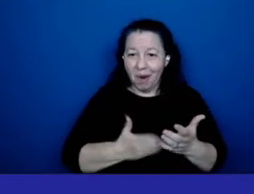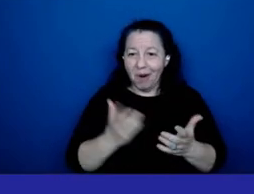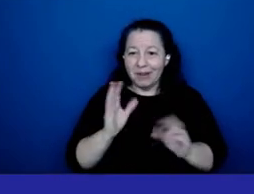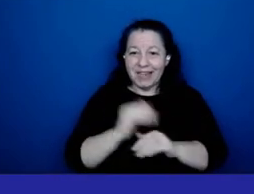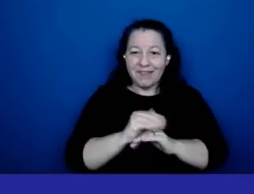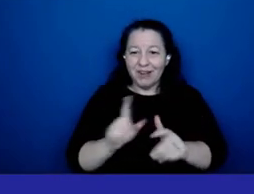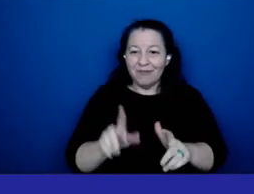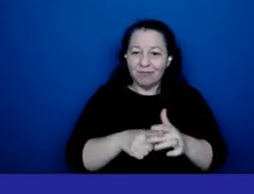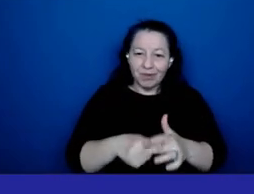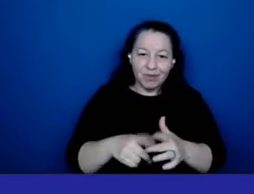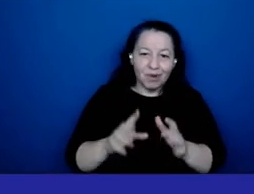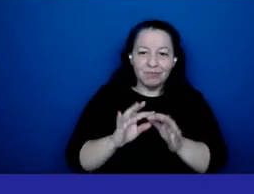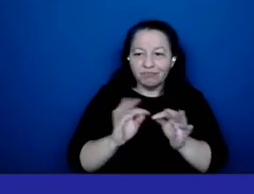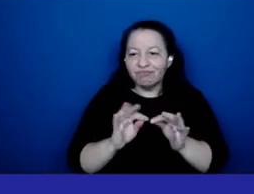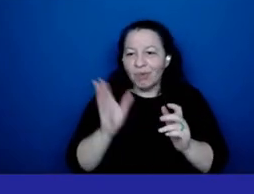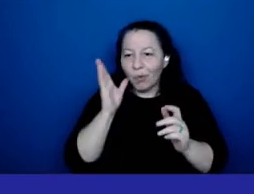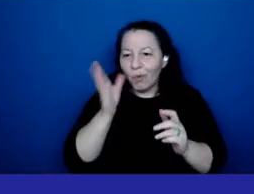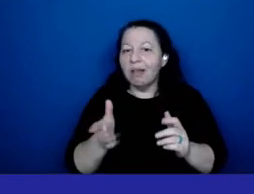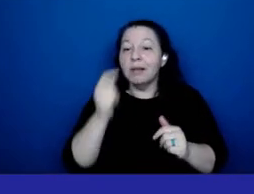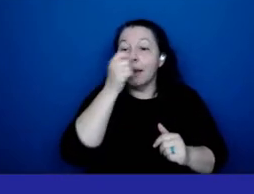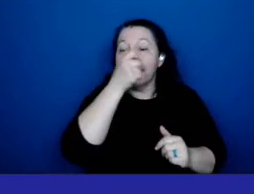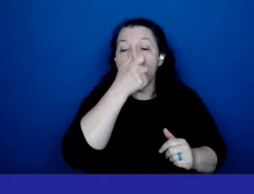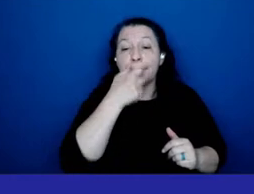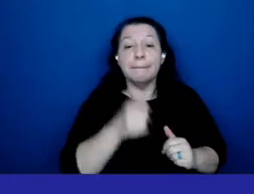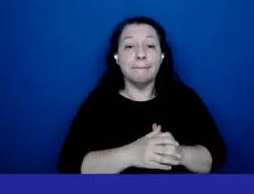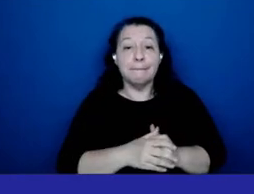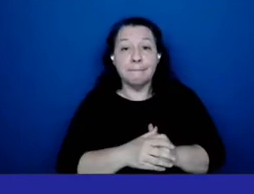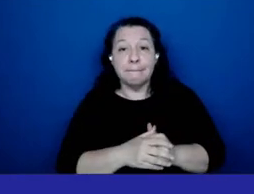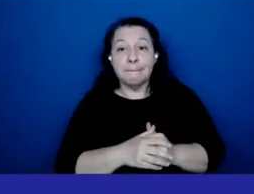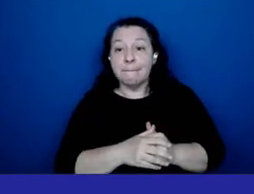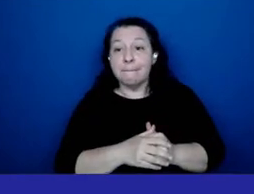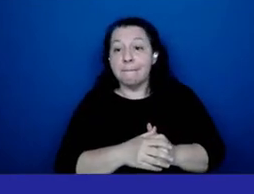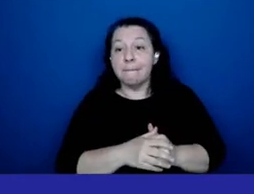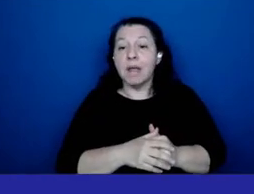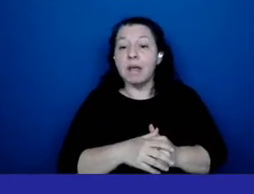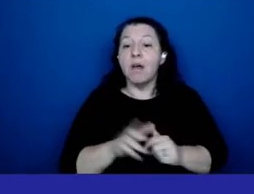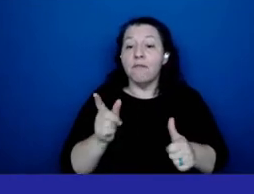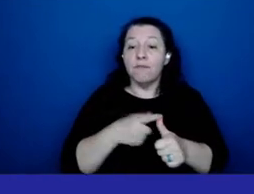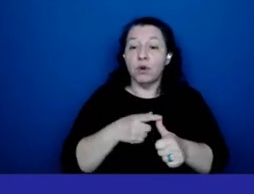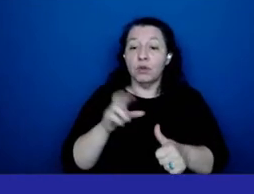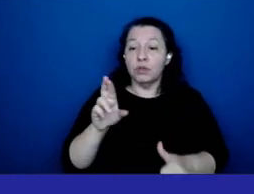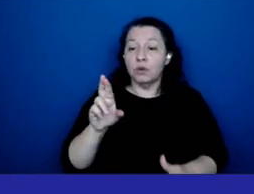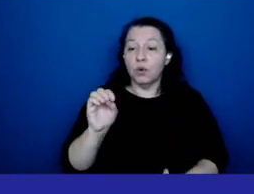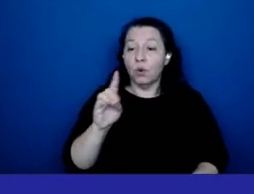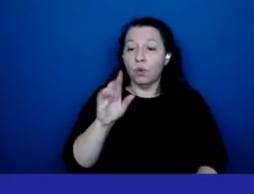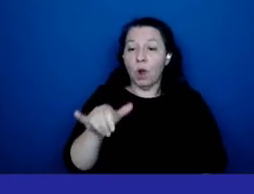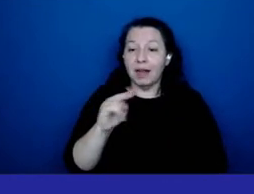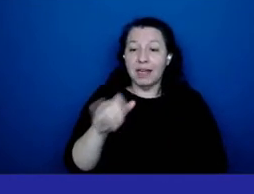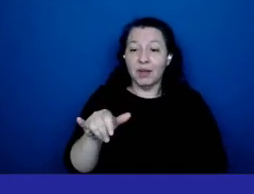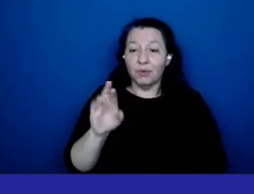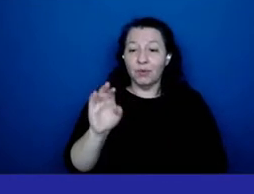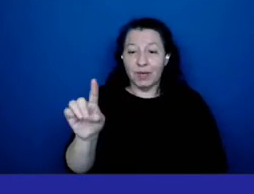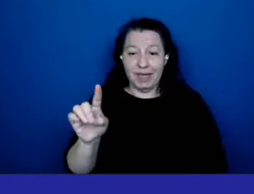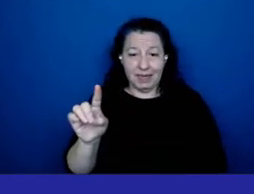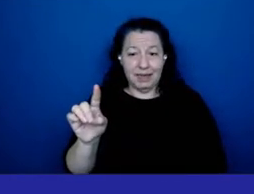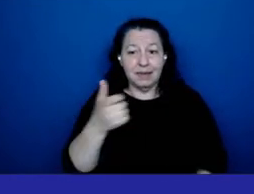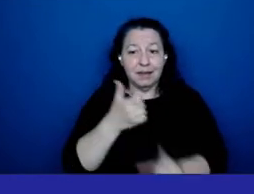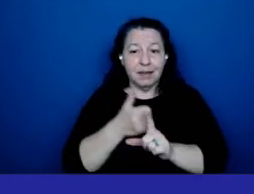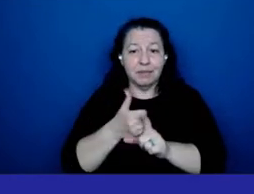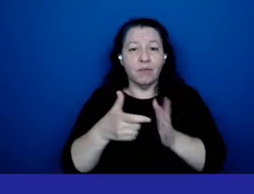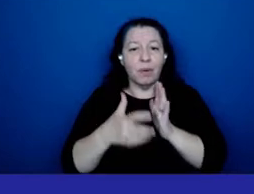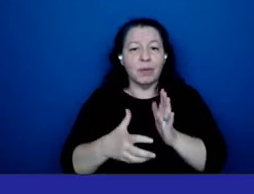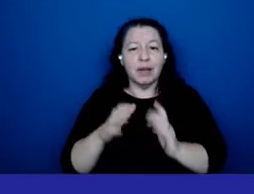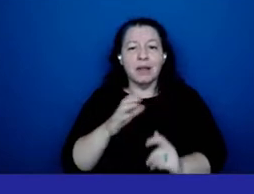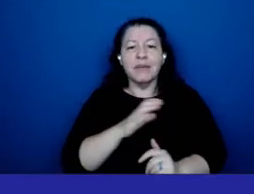speaker and then also name our second um speaker so the first speaker is rodney reed representing council member um brooks